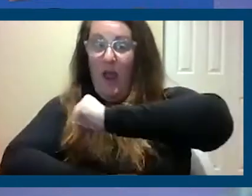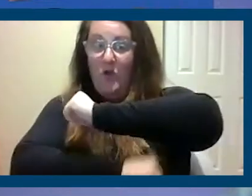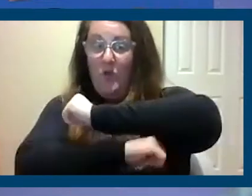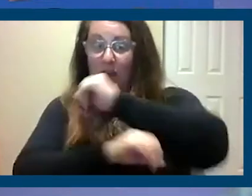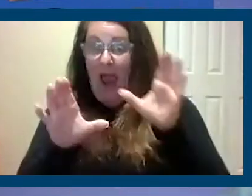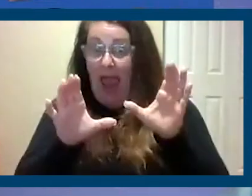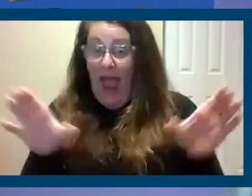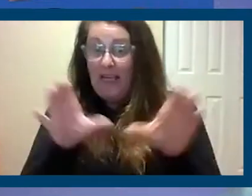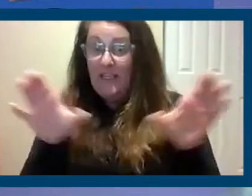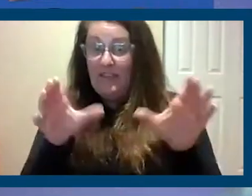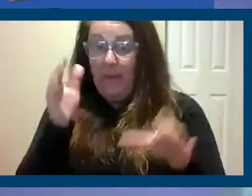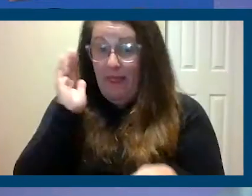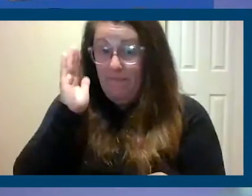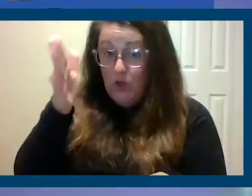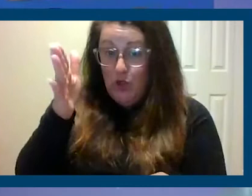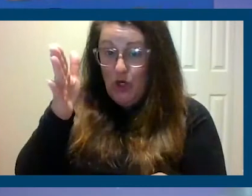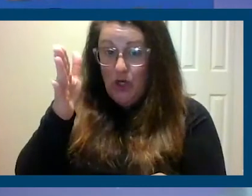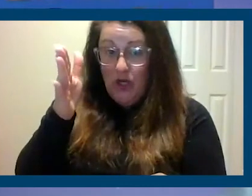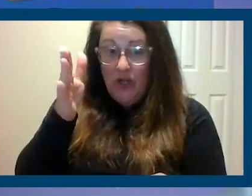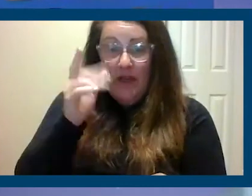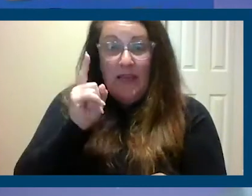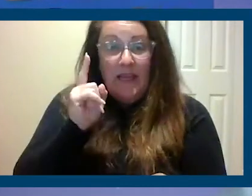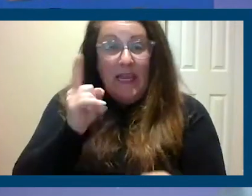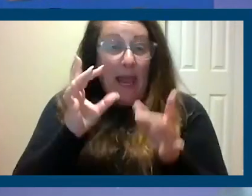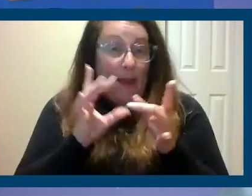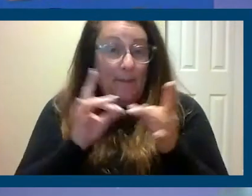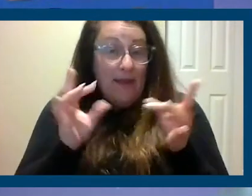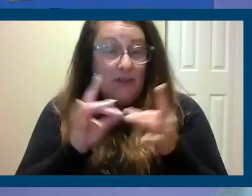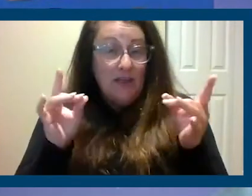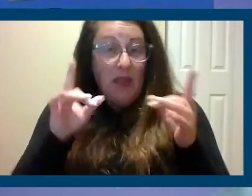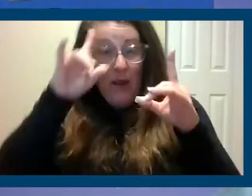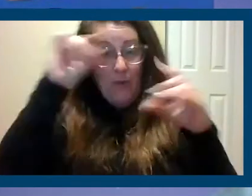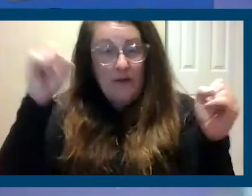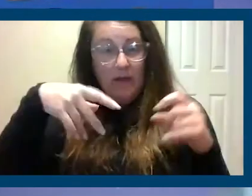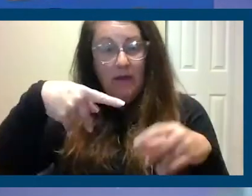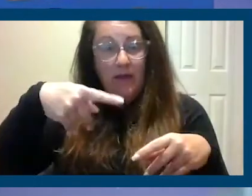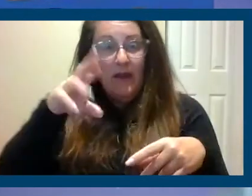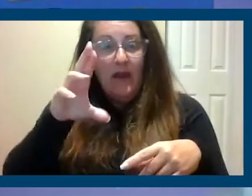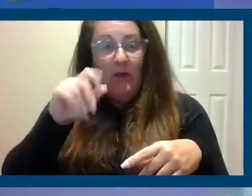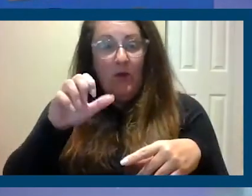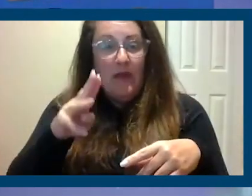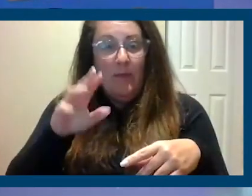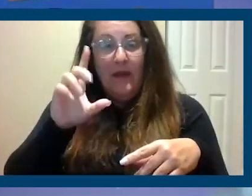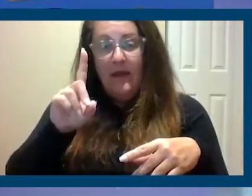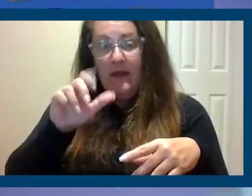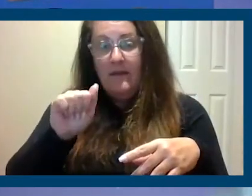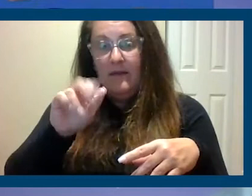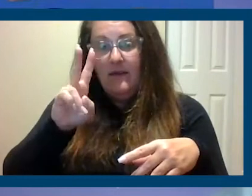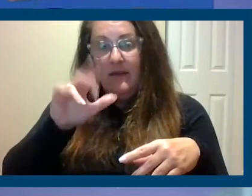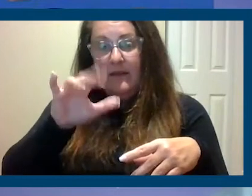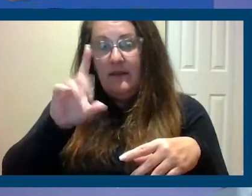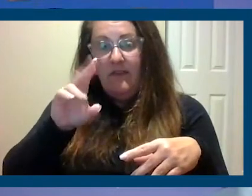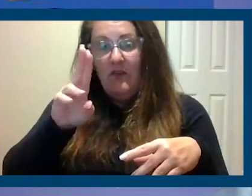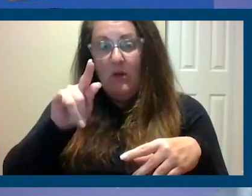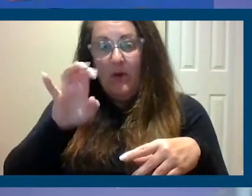Uh, he mentioned former Senate, uh, president, uh, president, uh, David Roberti, who every housing